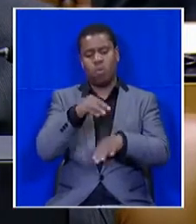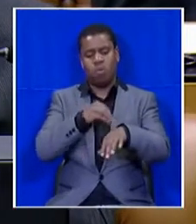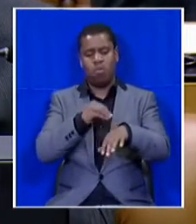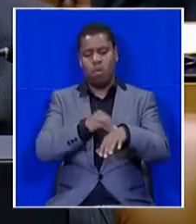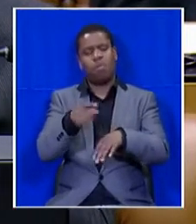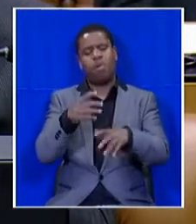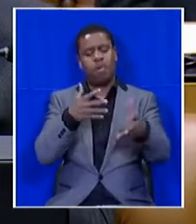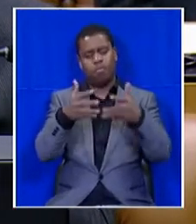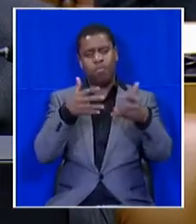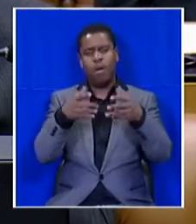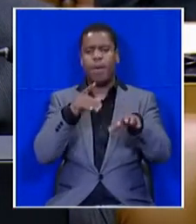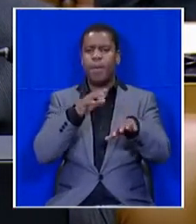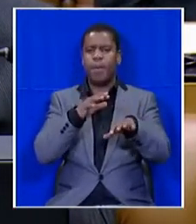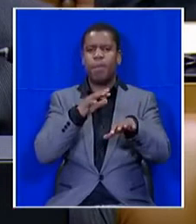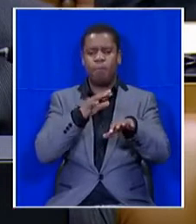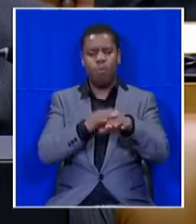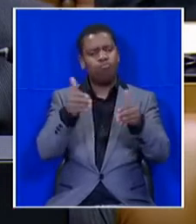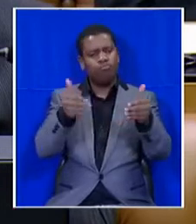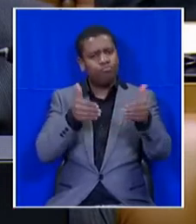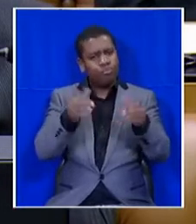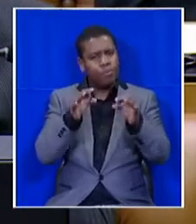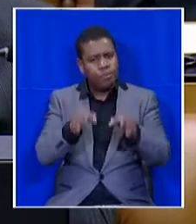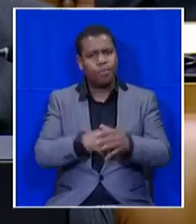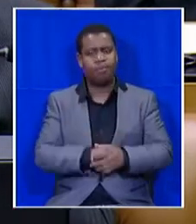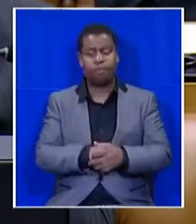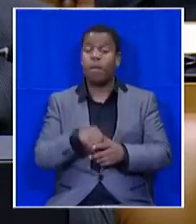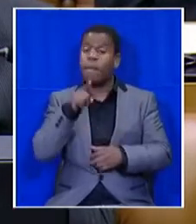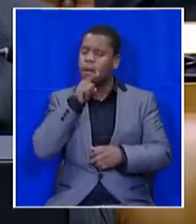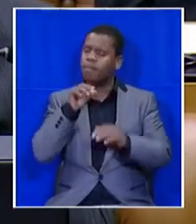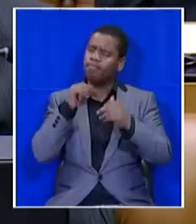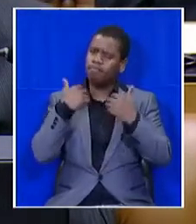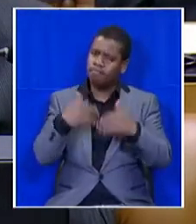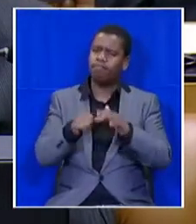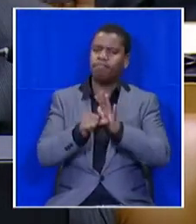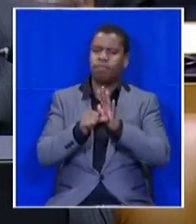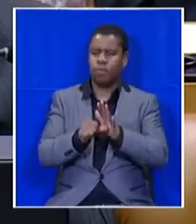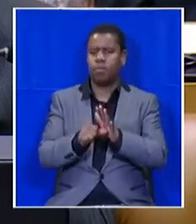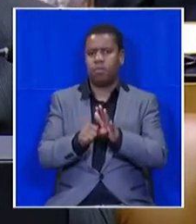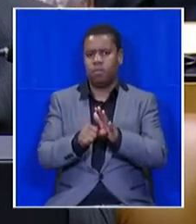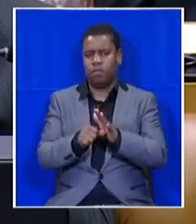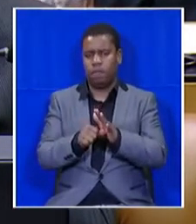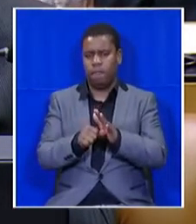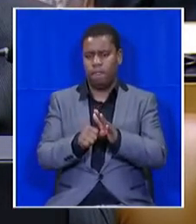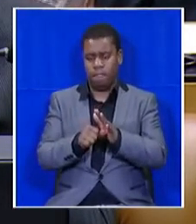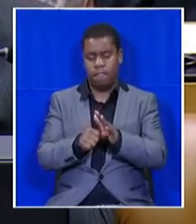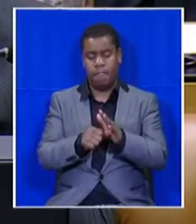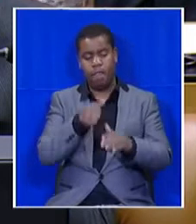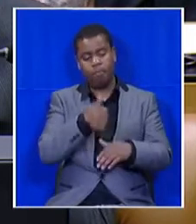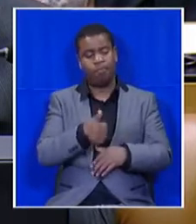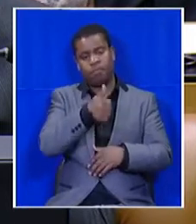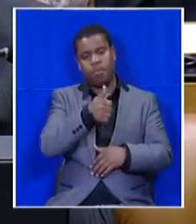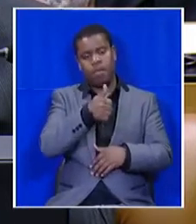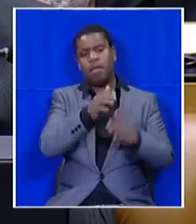country as well as the economy. But more importantly, honorable leader of the opposition coming